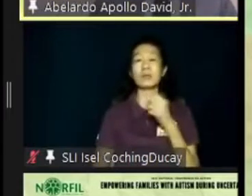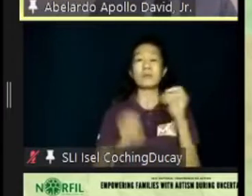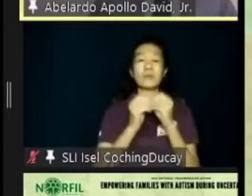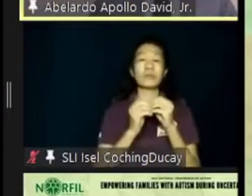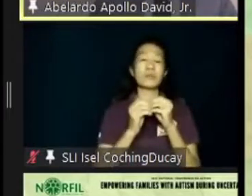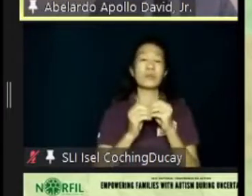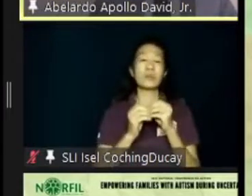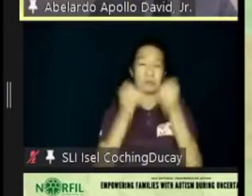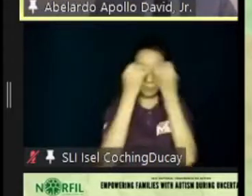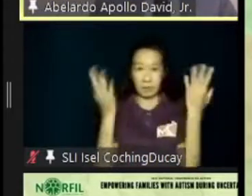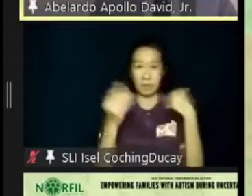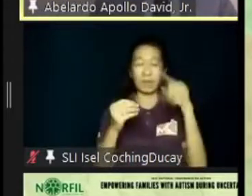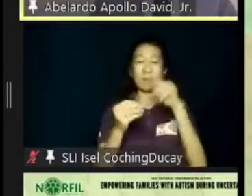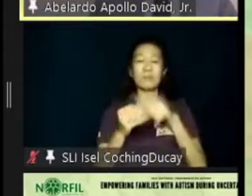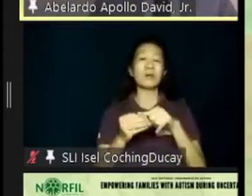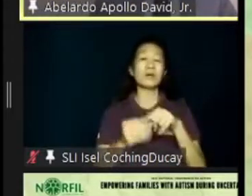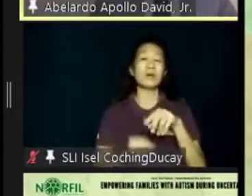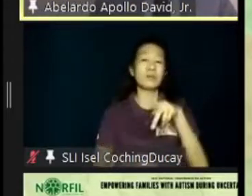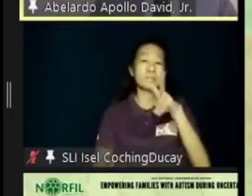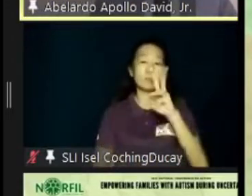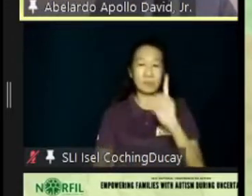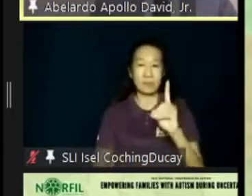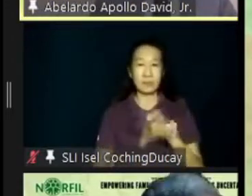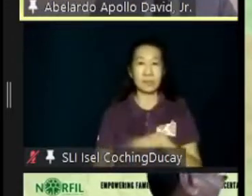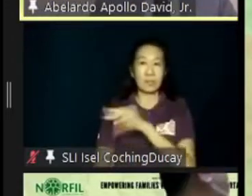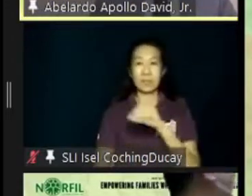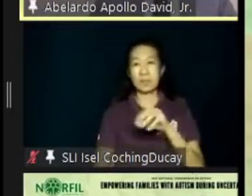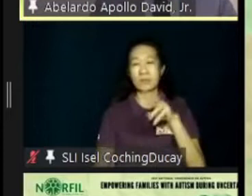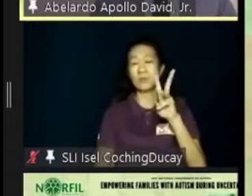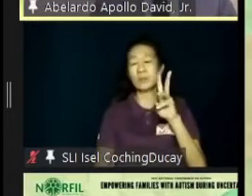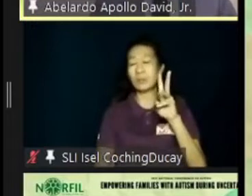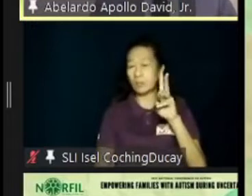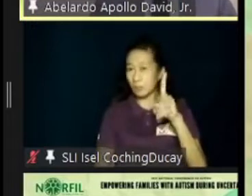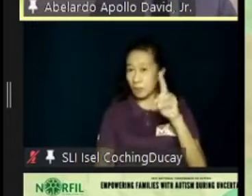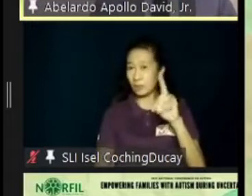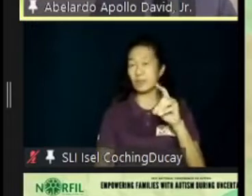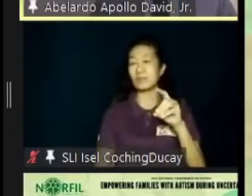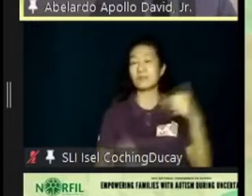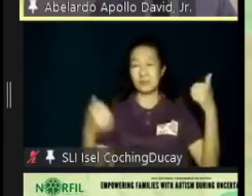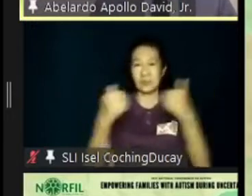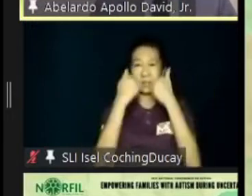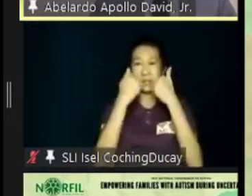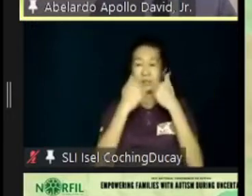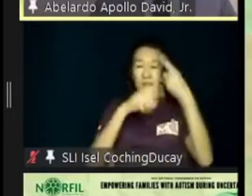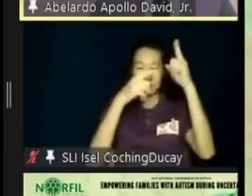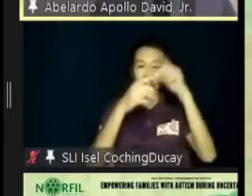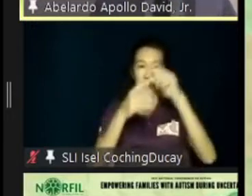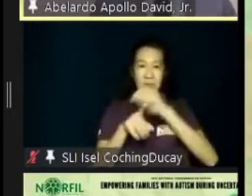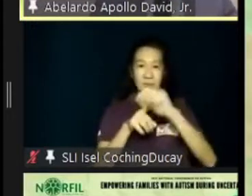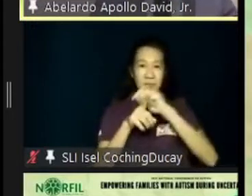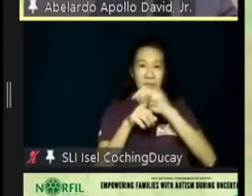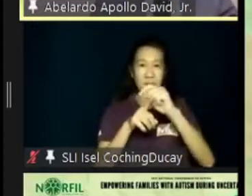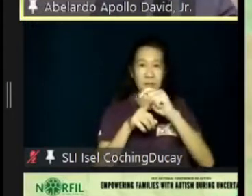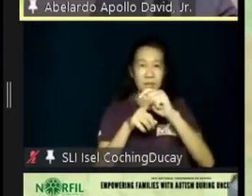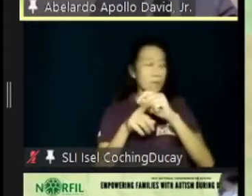data on PWD slash PWA employment statistics, challenges, success predictors, and training programs will be